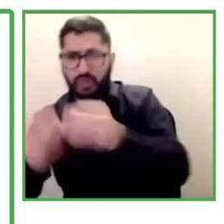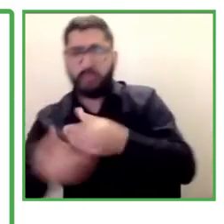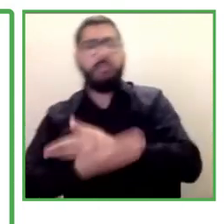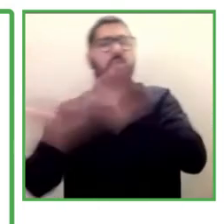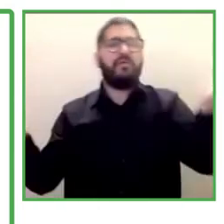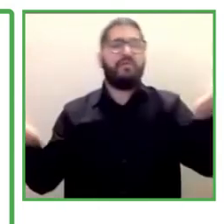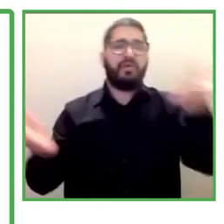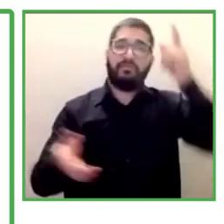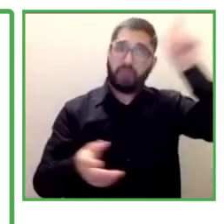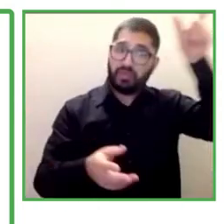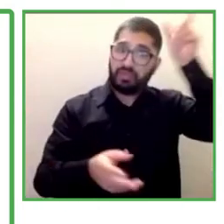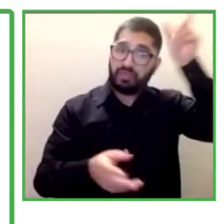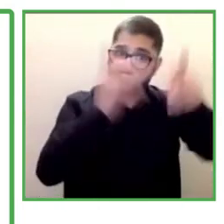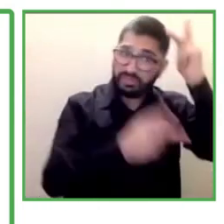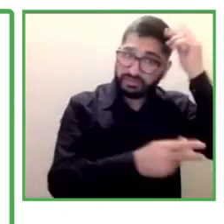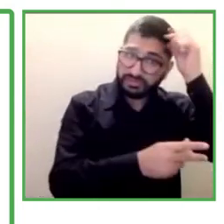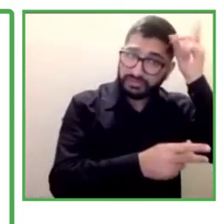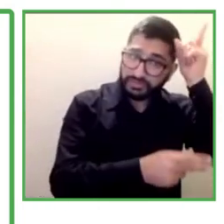intellectual disabilities.